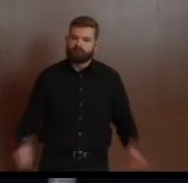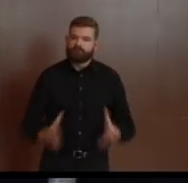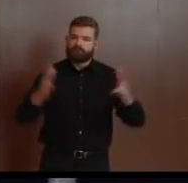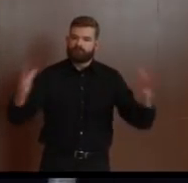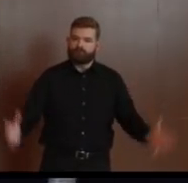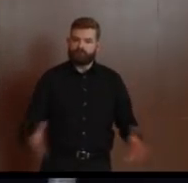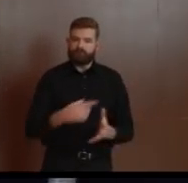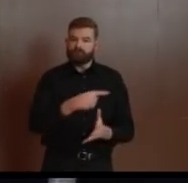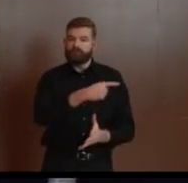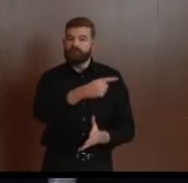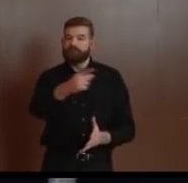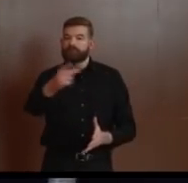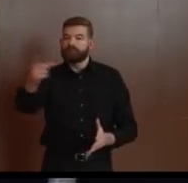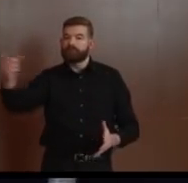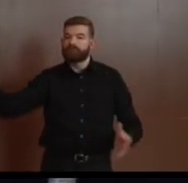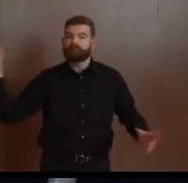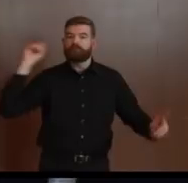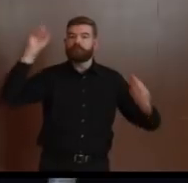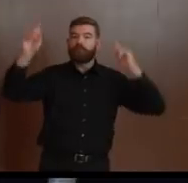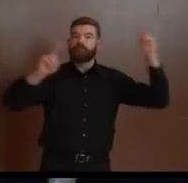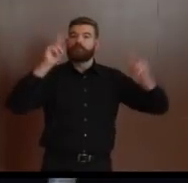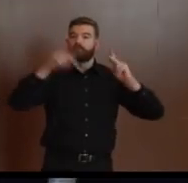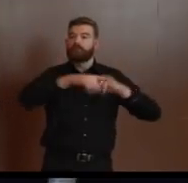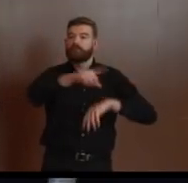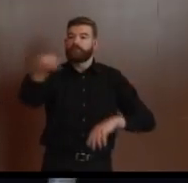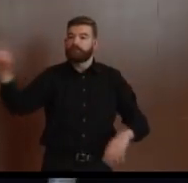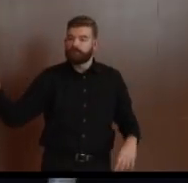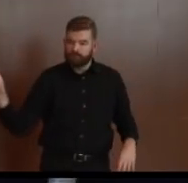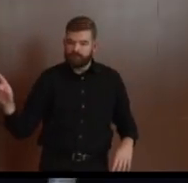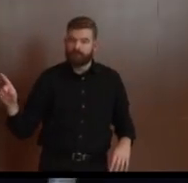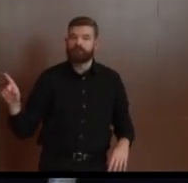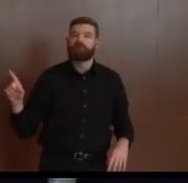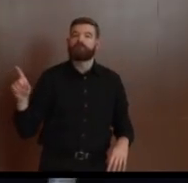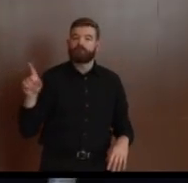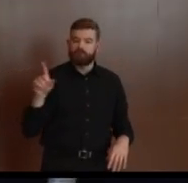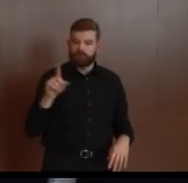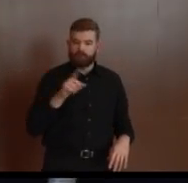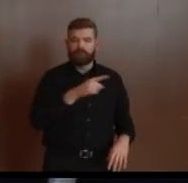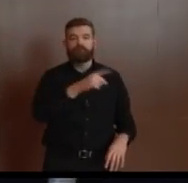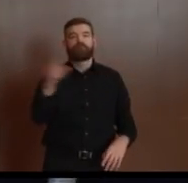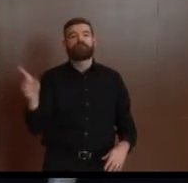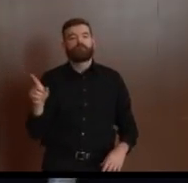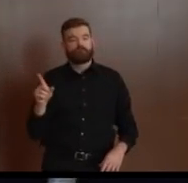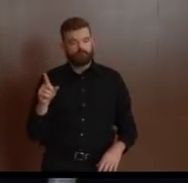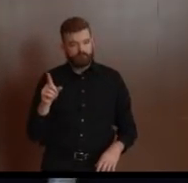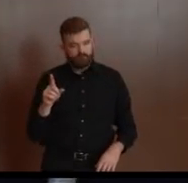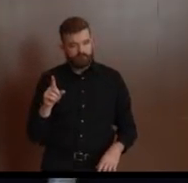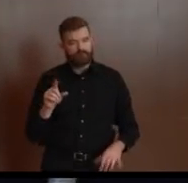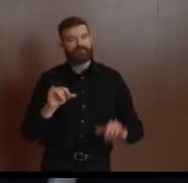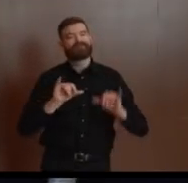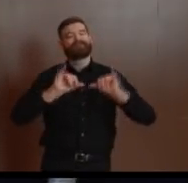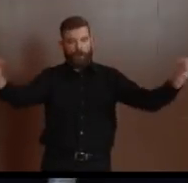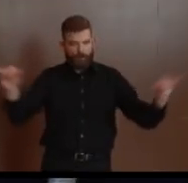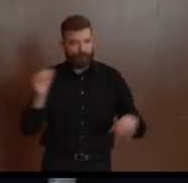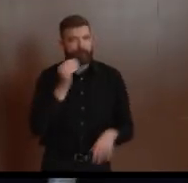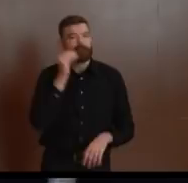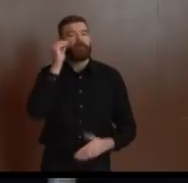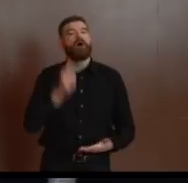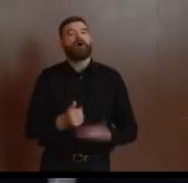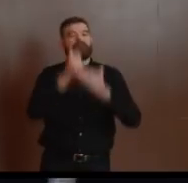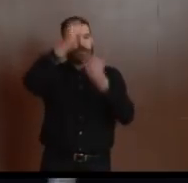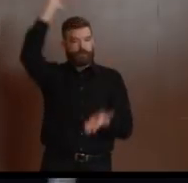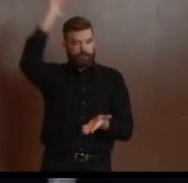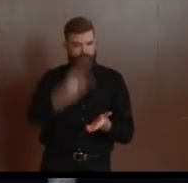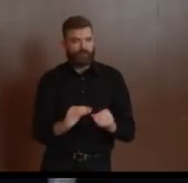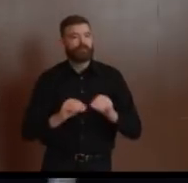responsibility to reduce the spread of COVID-19 by staying home. As the governor has said